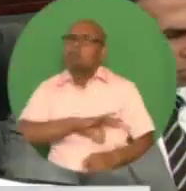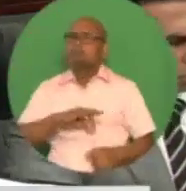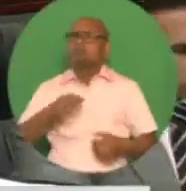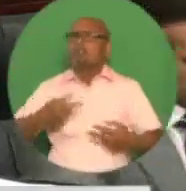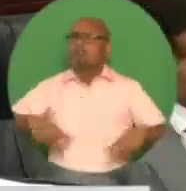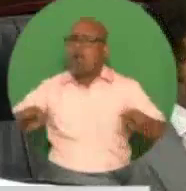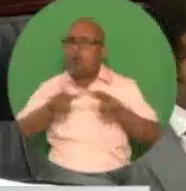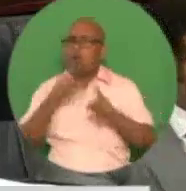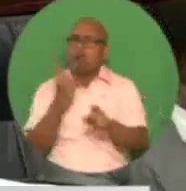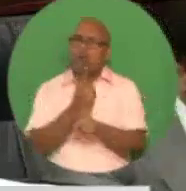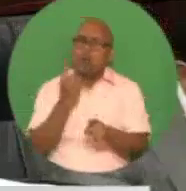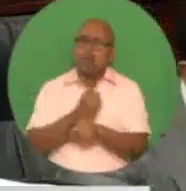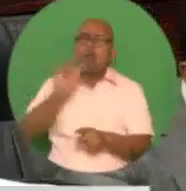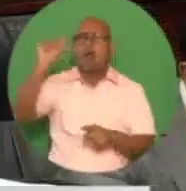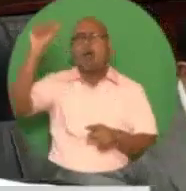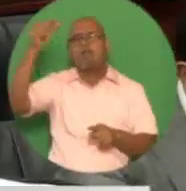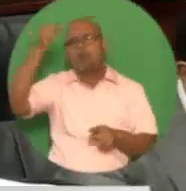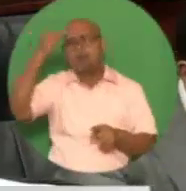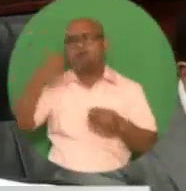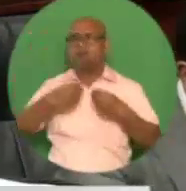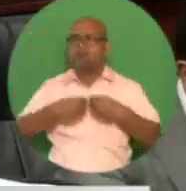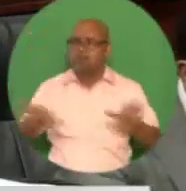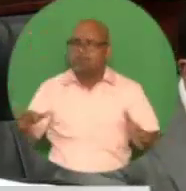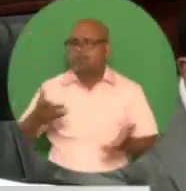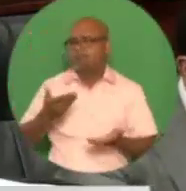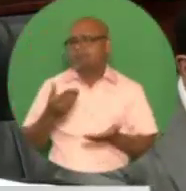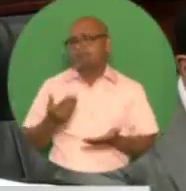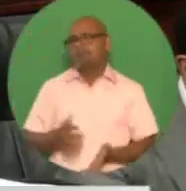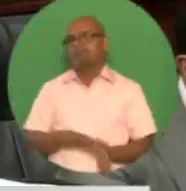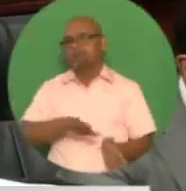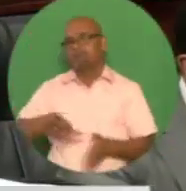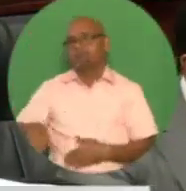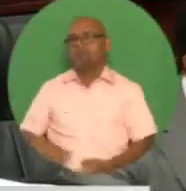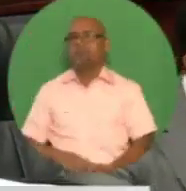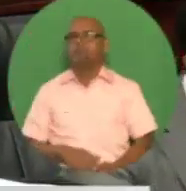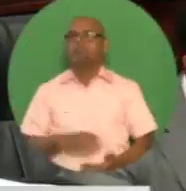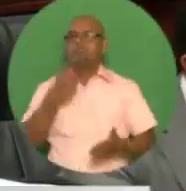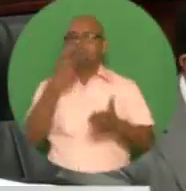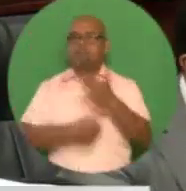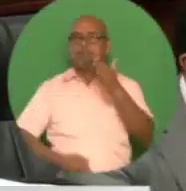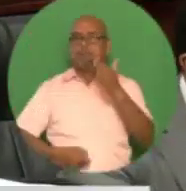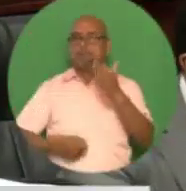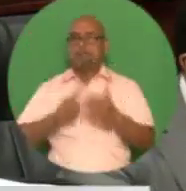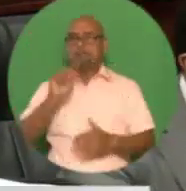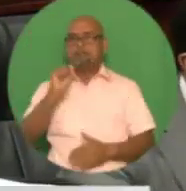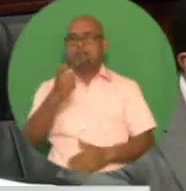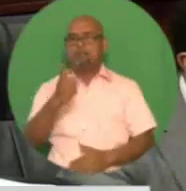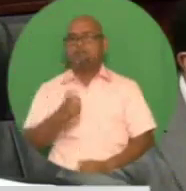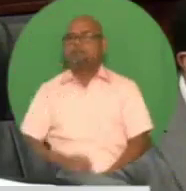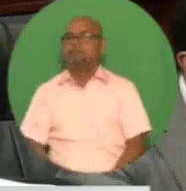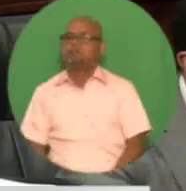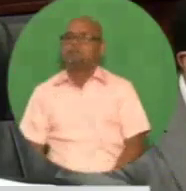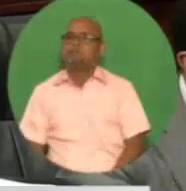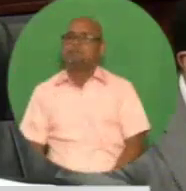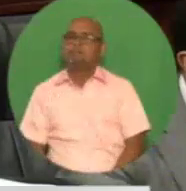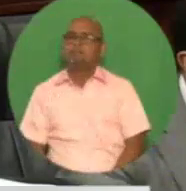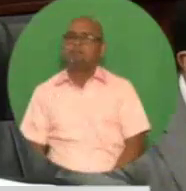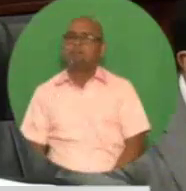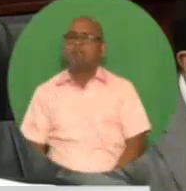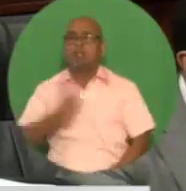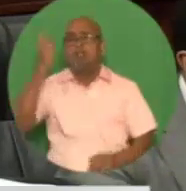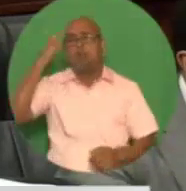Tax Administration. Honorable members, I recall that I shared with them the Tax Administration Diagnostic